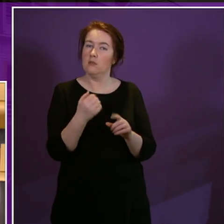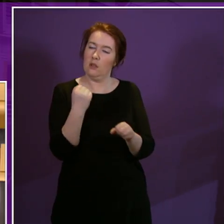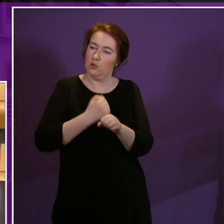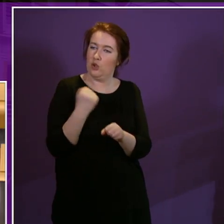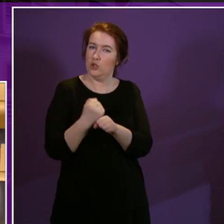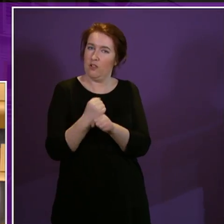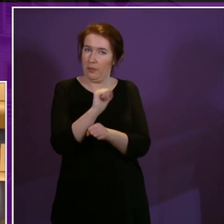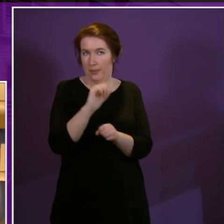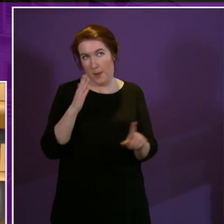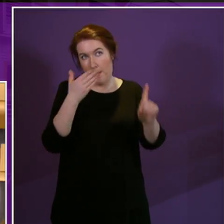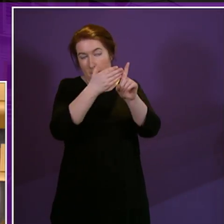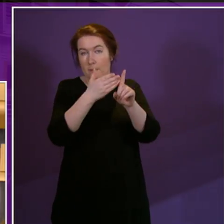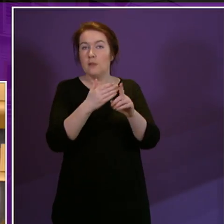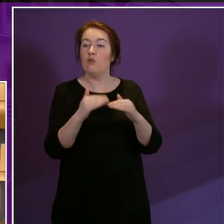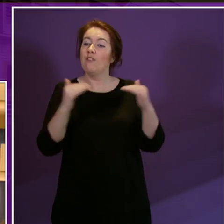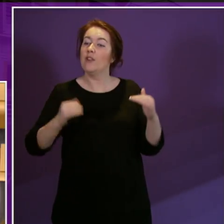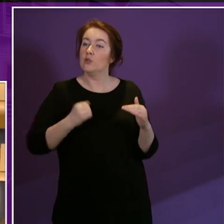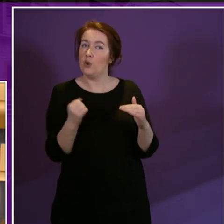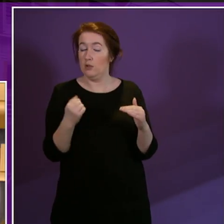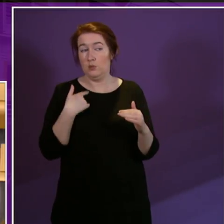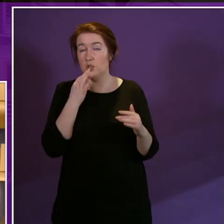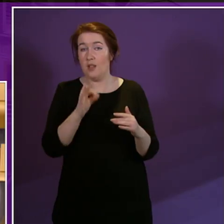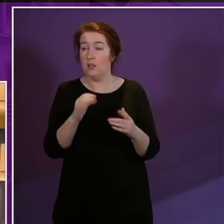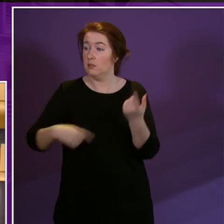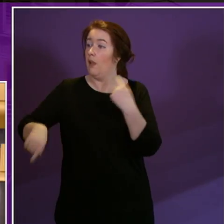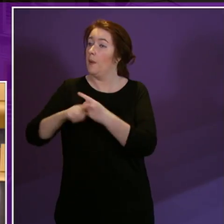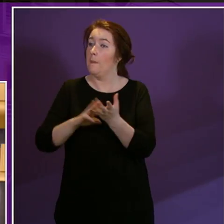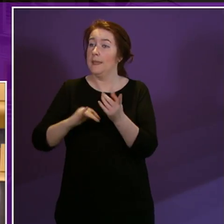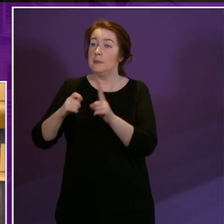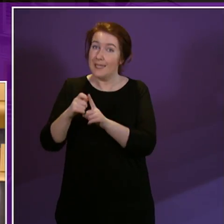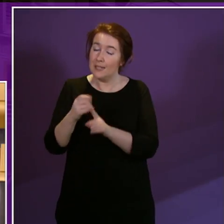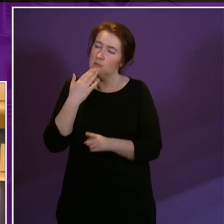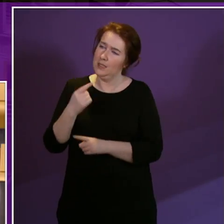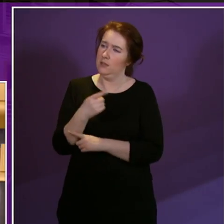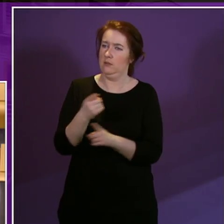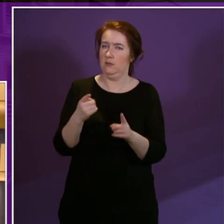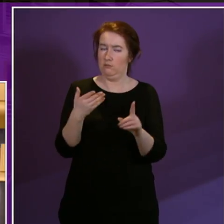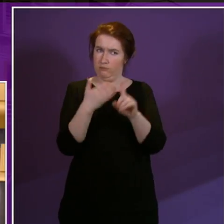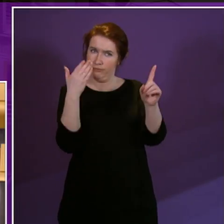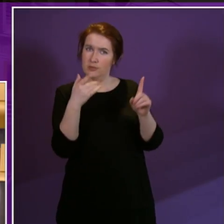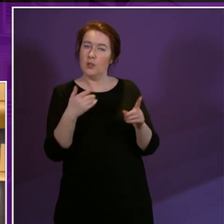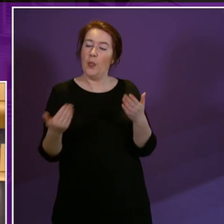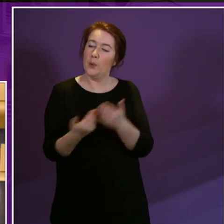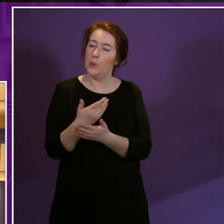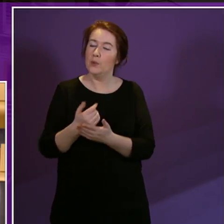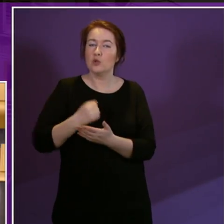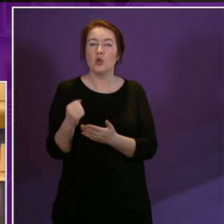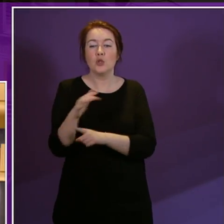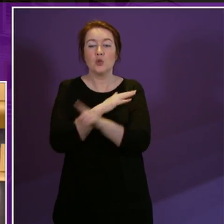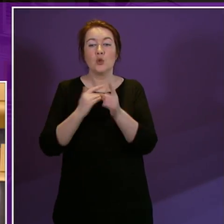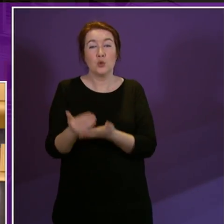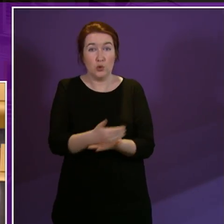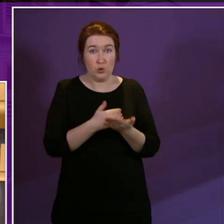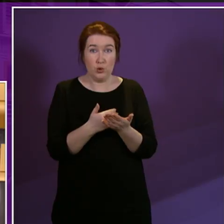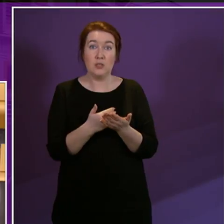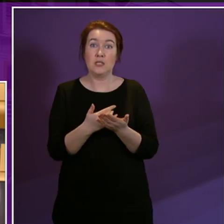Scotland for disabled people, and simply ask members to recognise that the new Scottish social security system will be